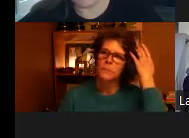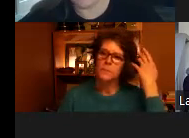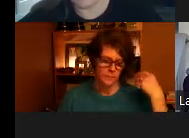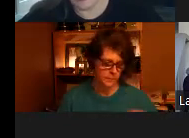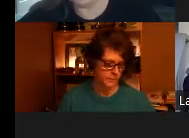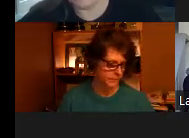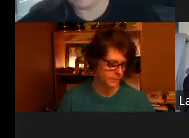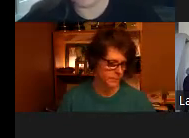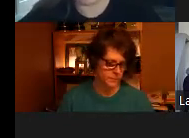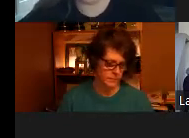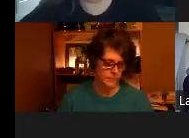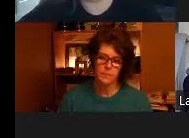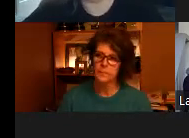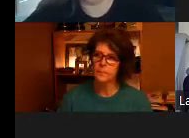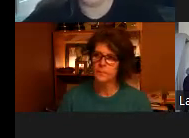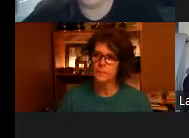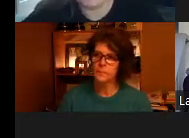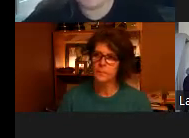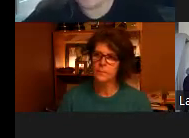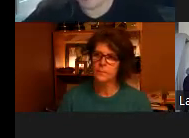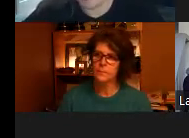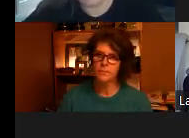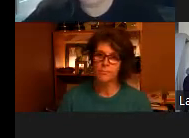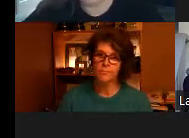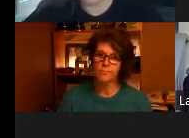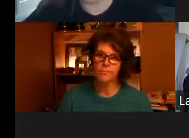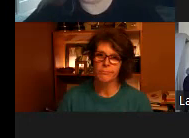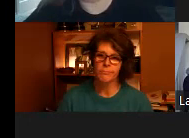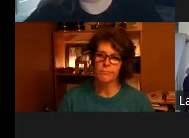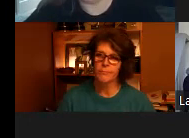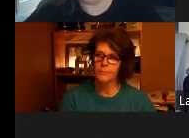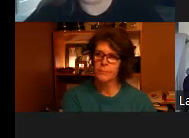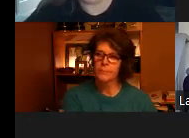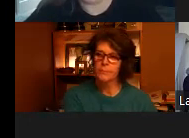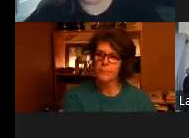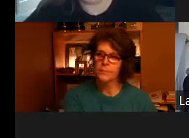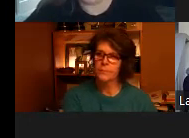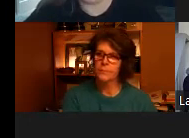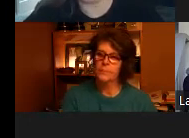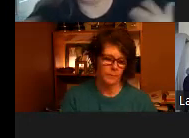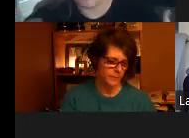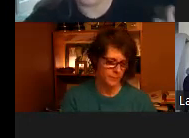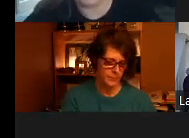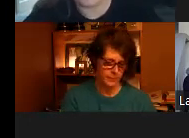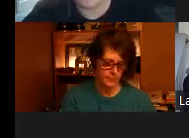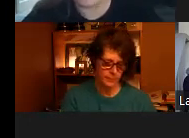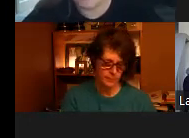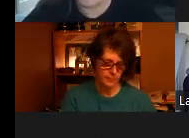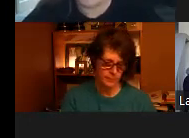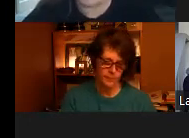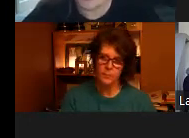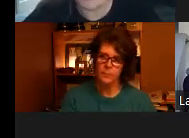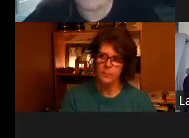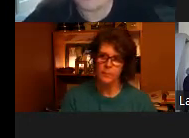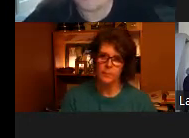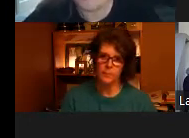parent or how's he doing if you don't want to let a whole year go by without a goal being made without progress being made keep